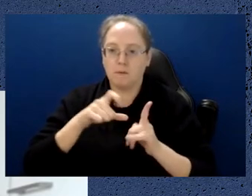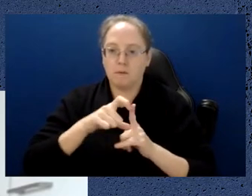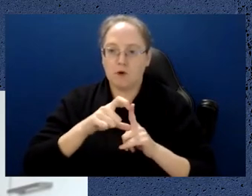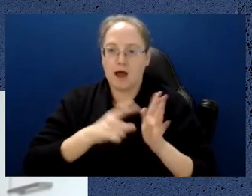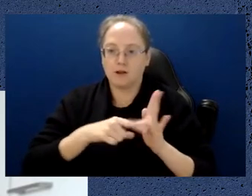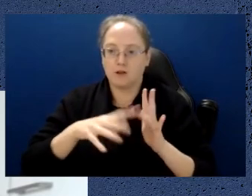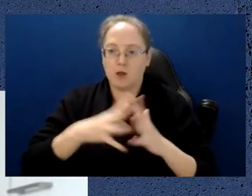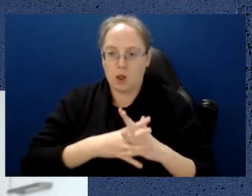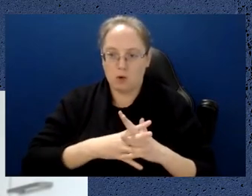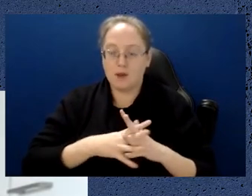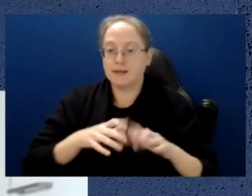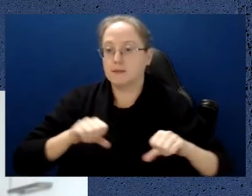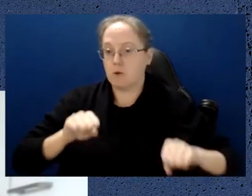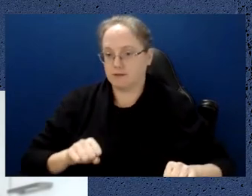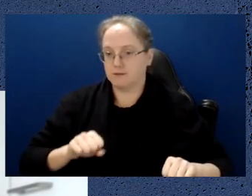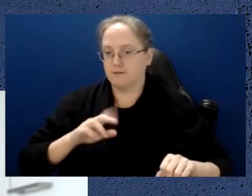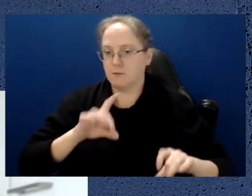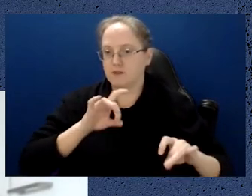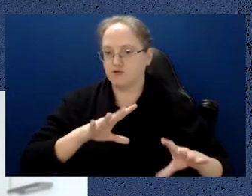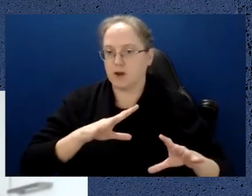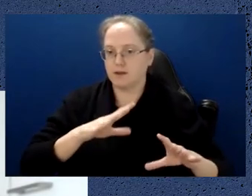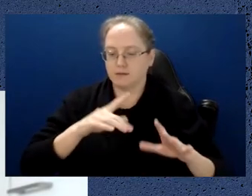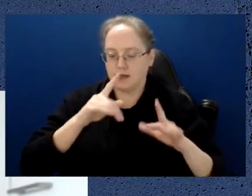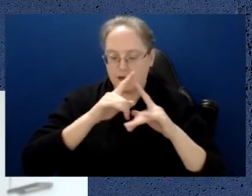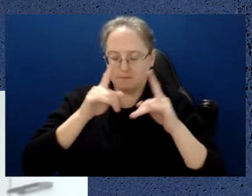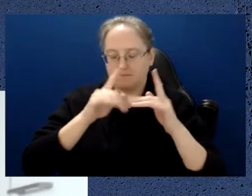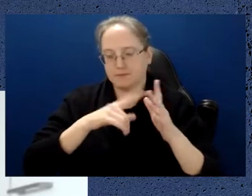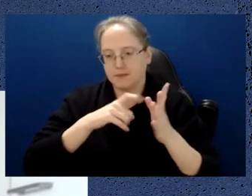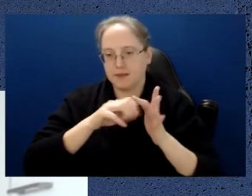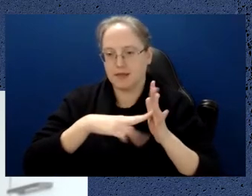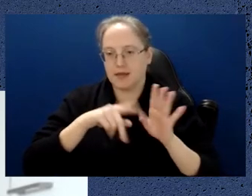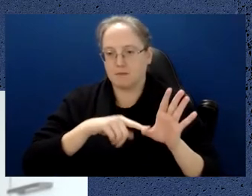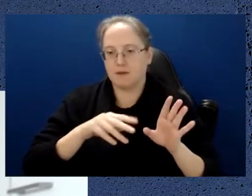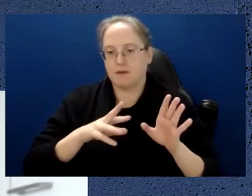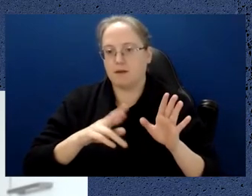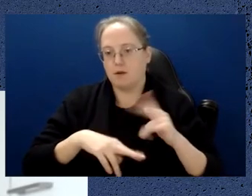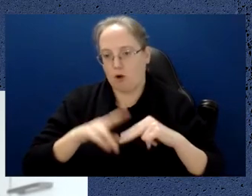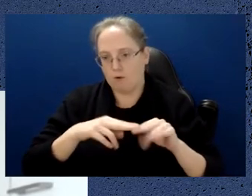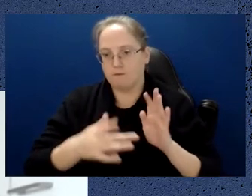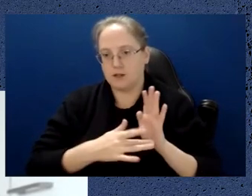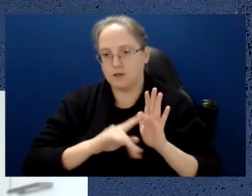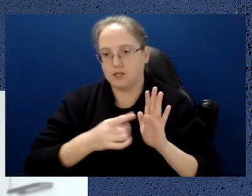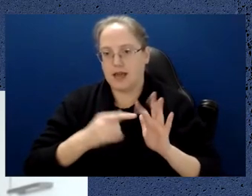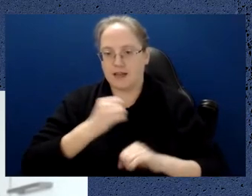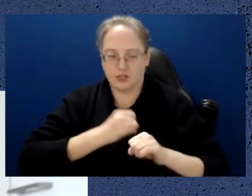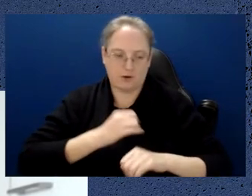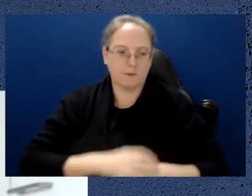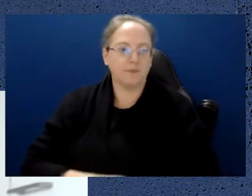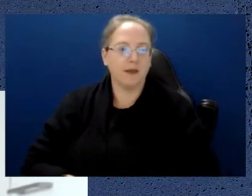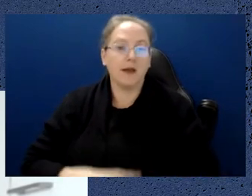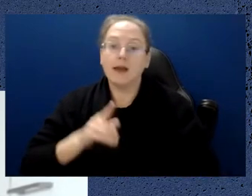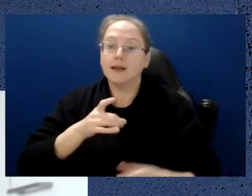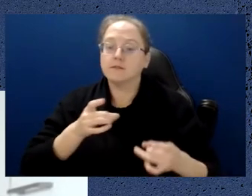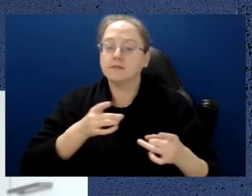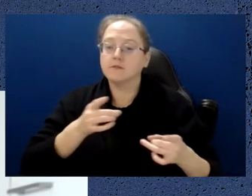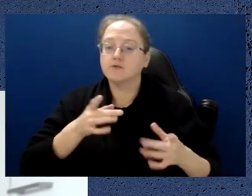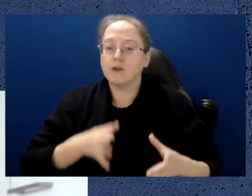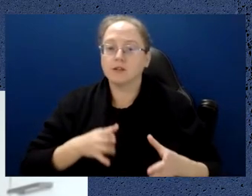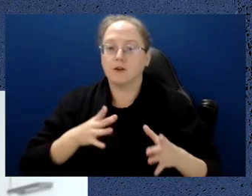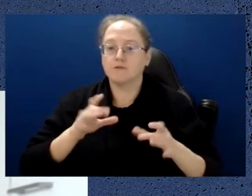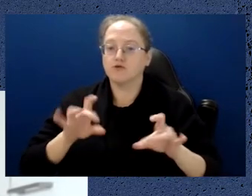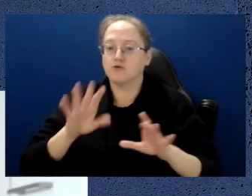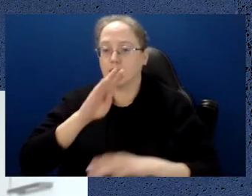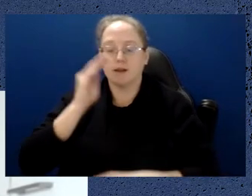of the Australian Academy of Technology and Engineering, and he's also a Director of the Australian Council of Learned